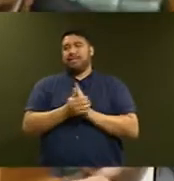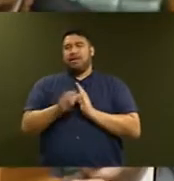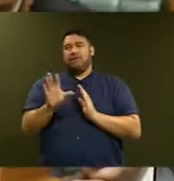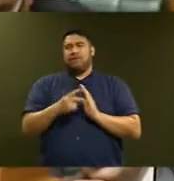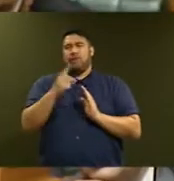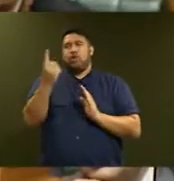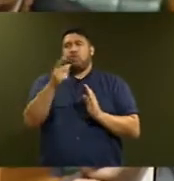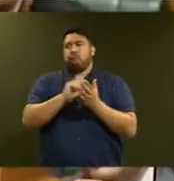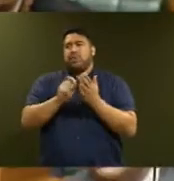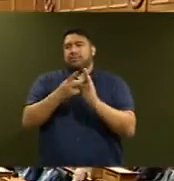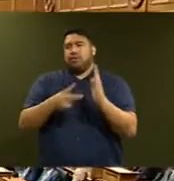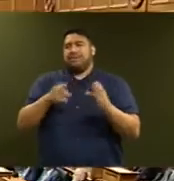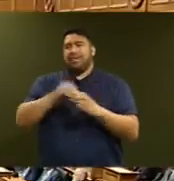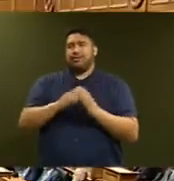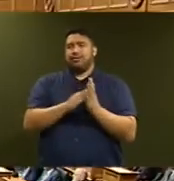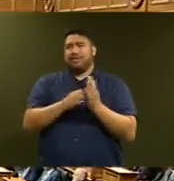Yes.